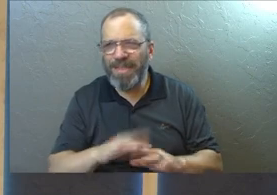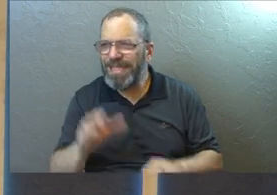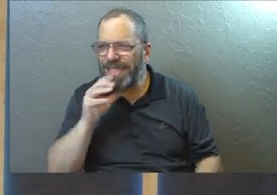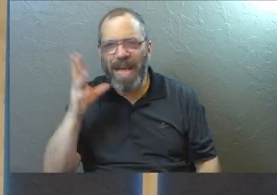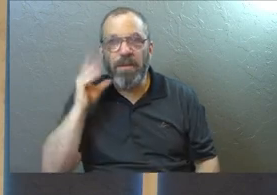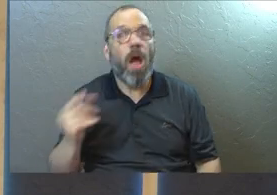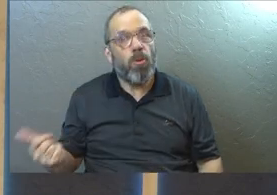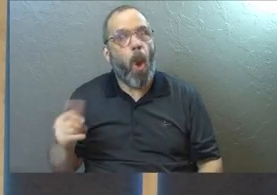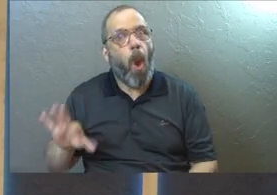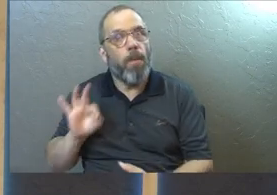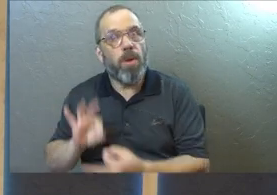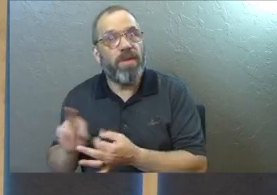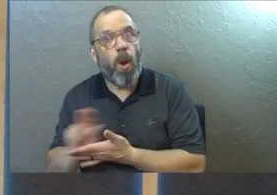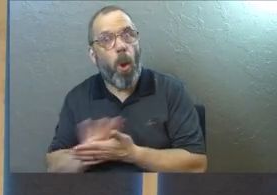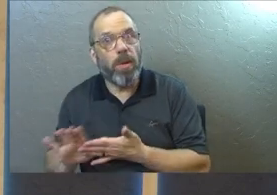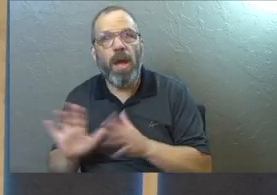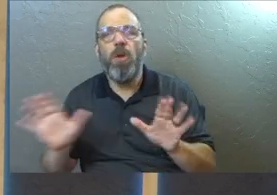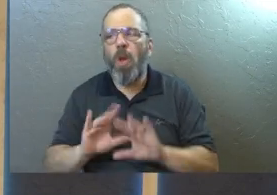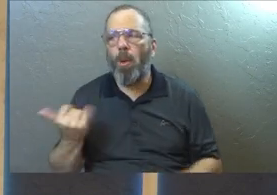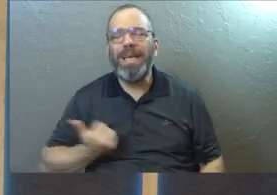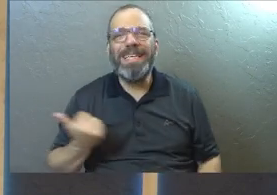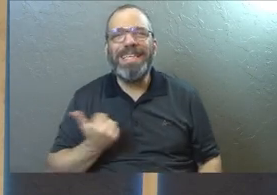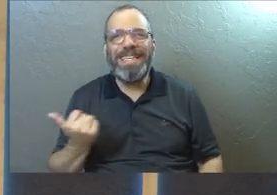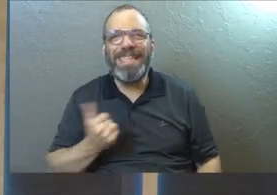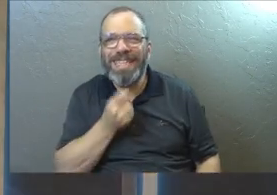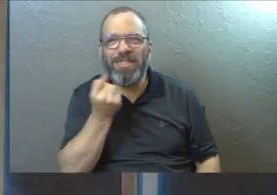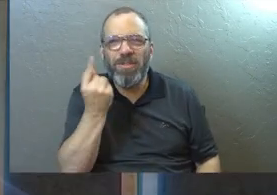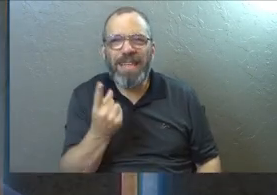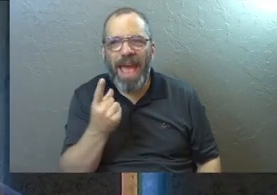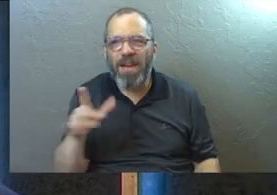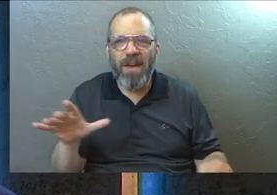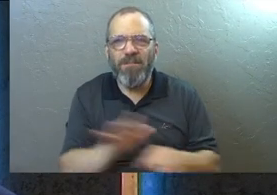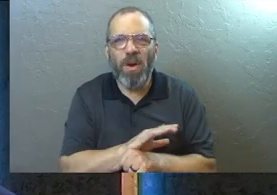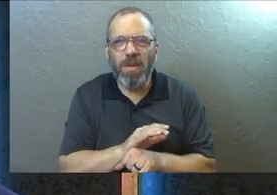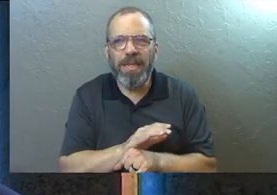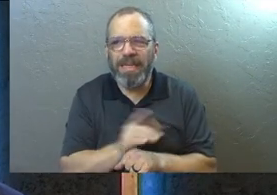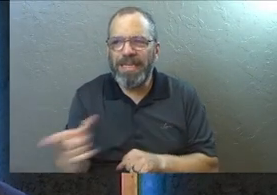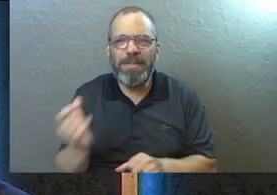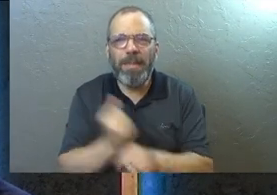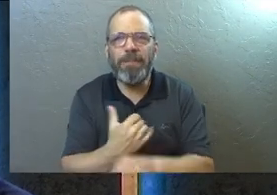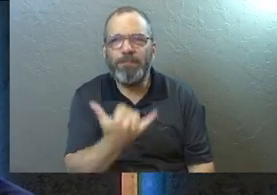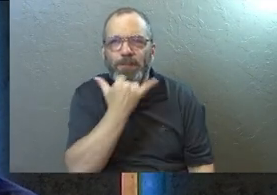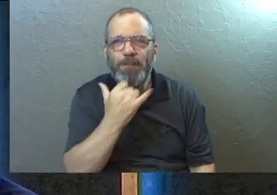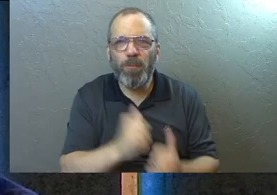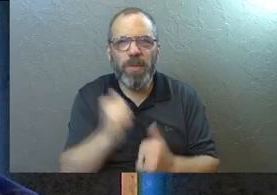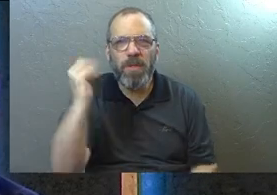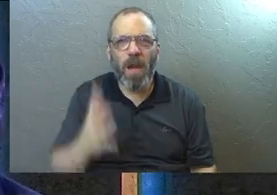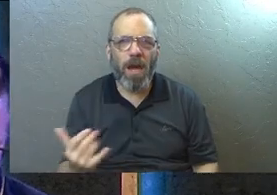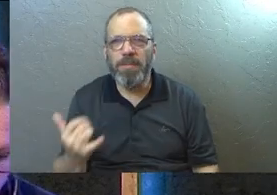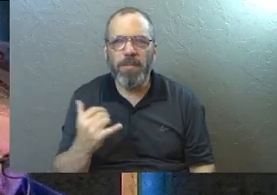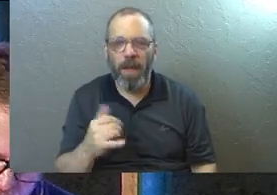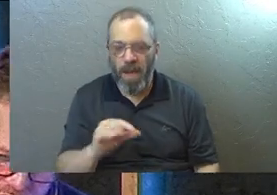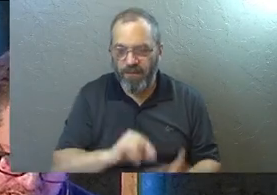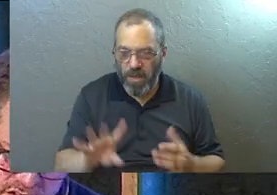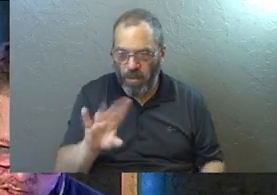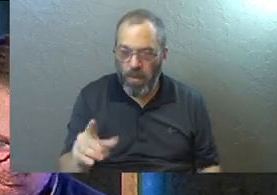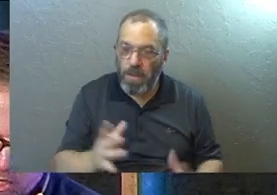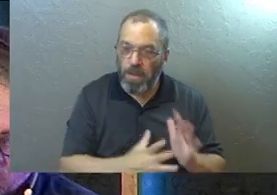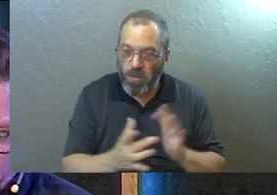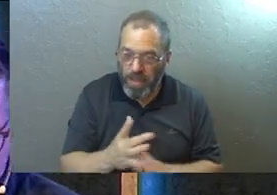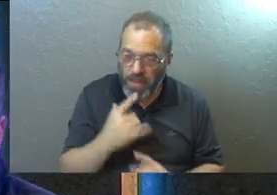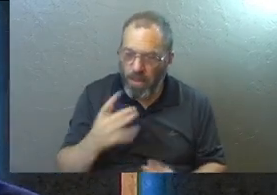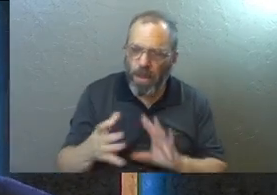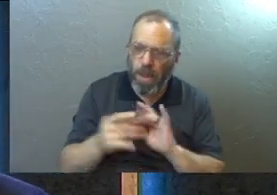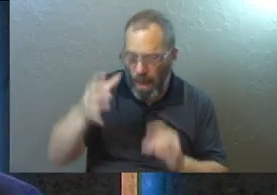It's not because he's perfectly holy. It's because he doesn't realize how much he's blown it with God. Verse 41. Then Jesus